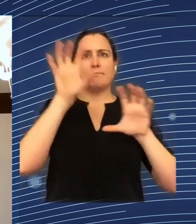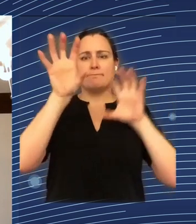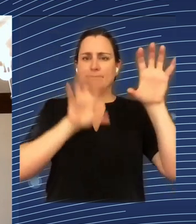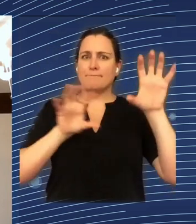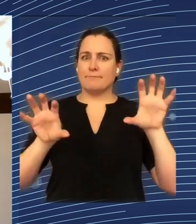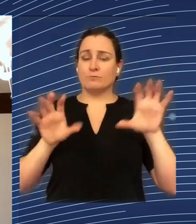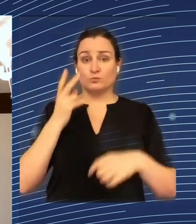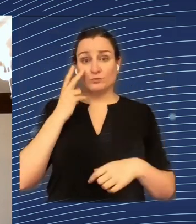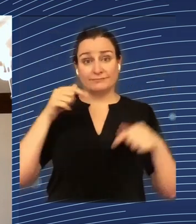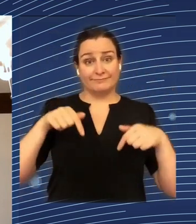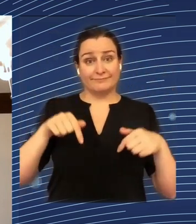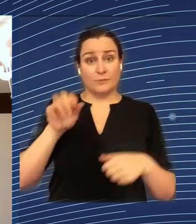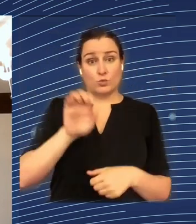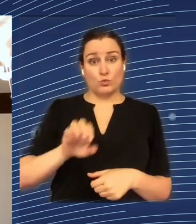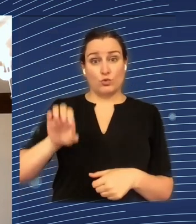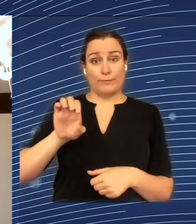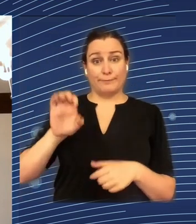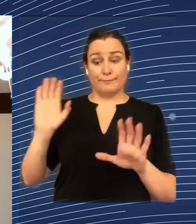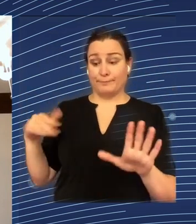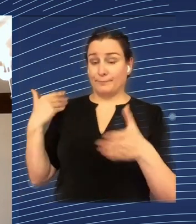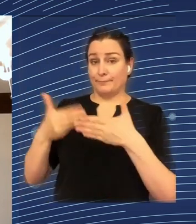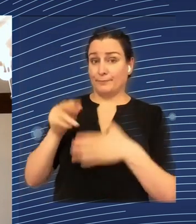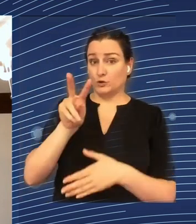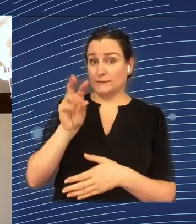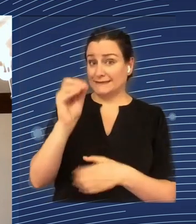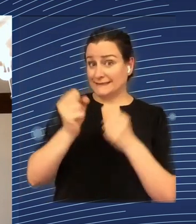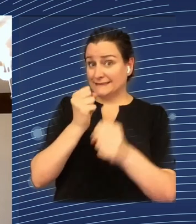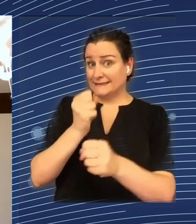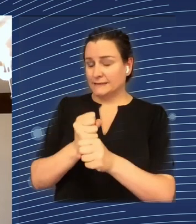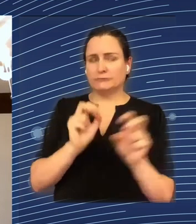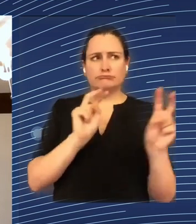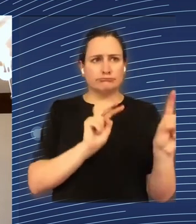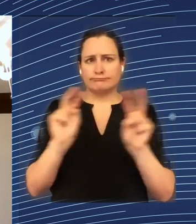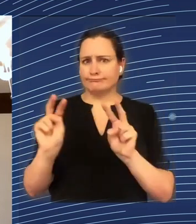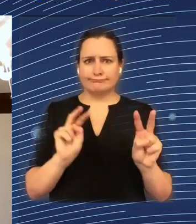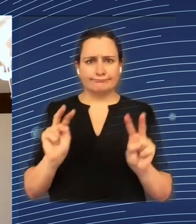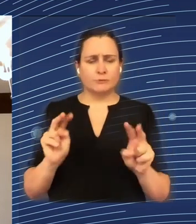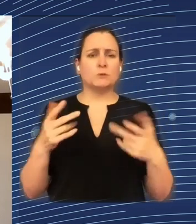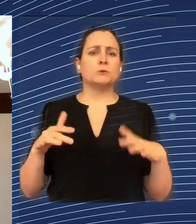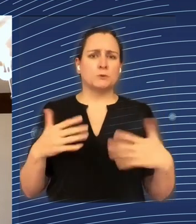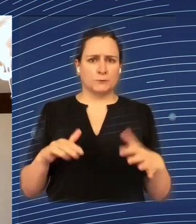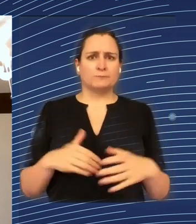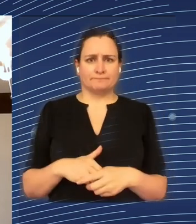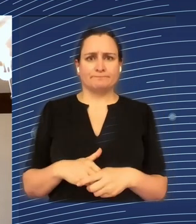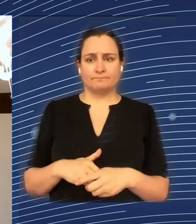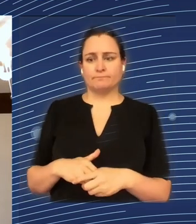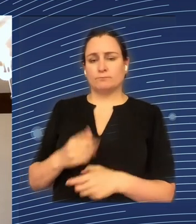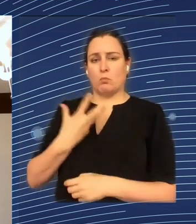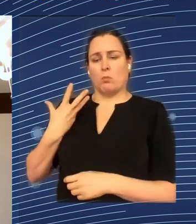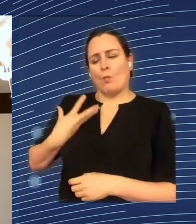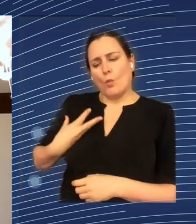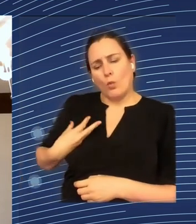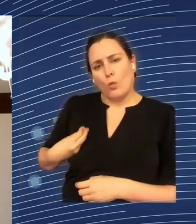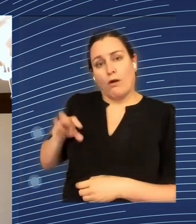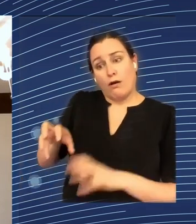in Europe over the last 20 years. So there's one that's positive for cohesion, that's just the natural convergence of poorer countries with richer countries,